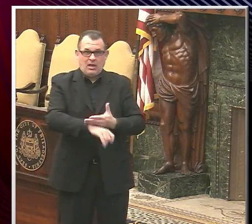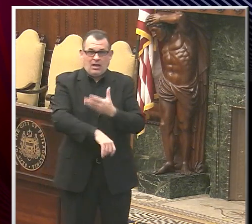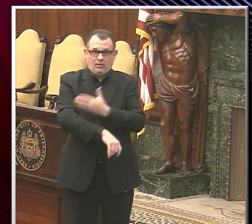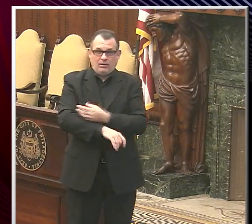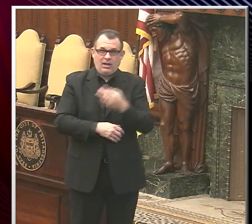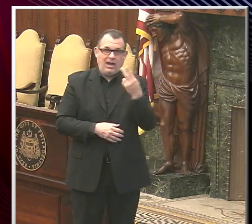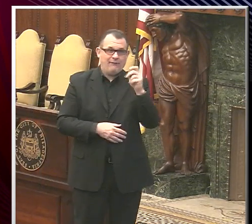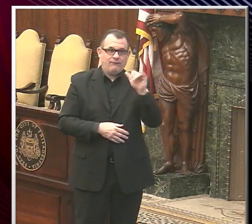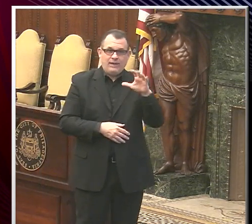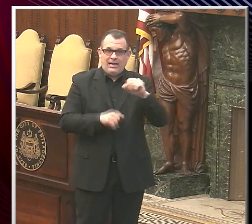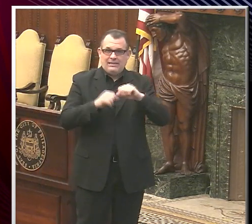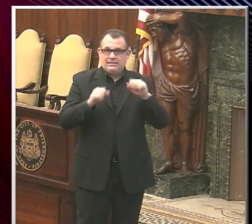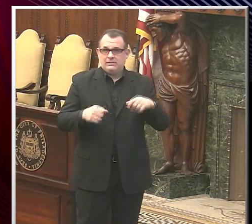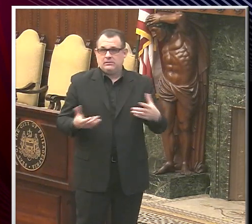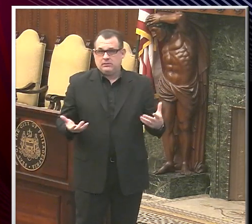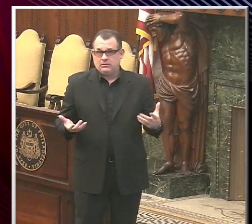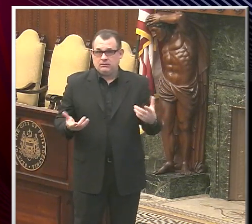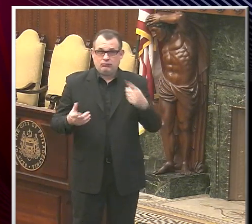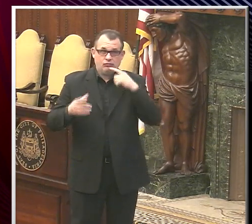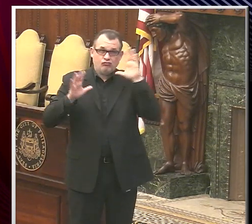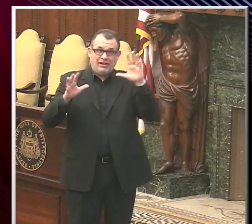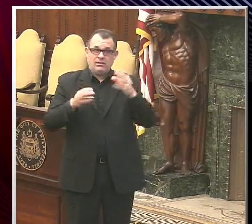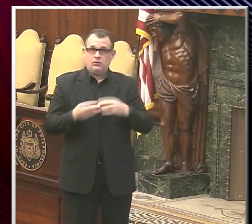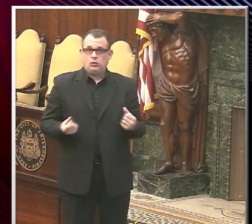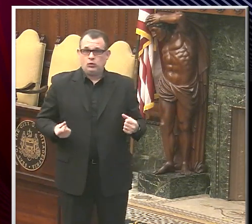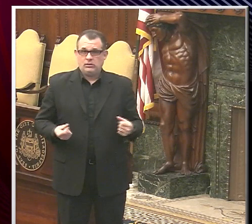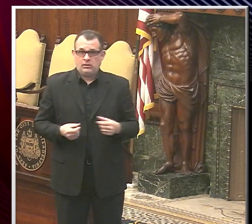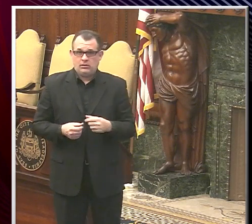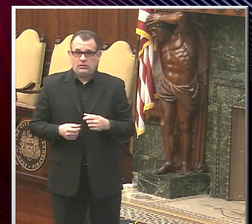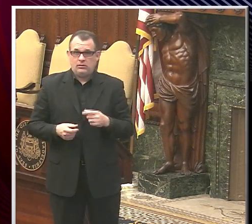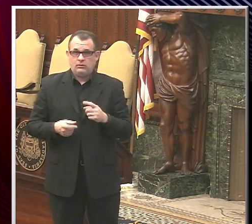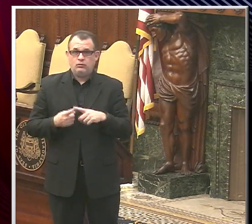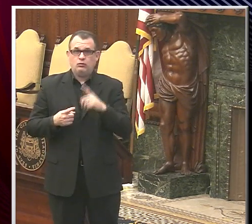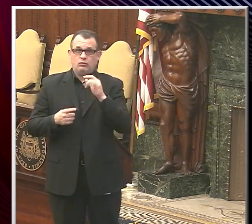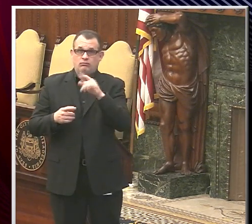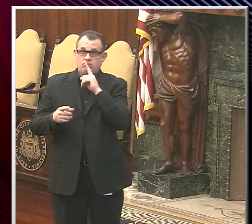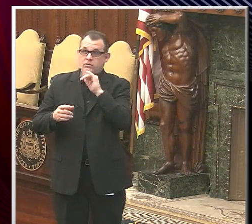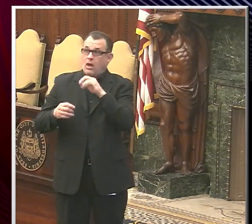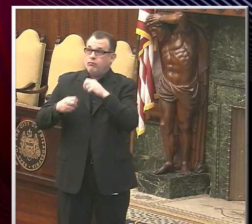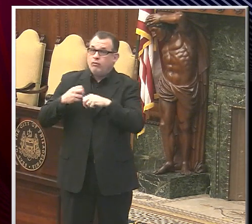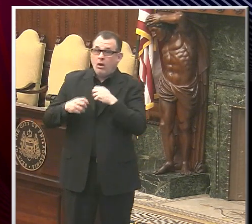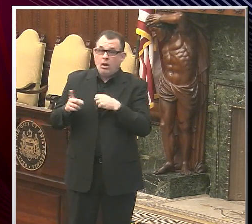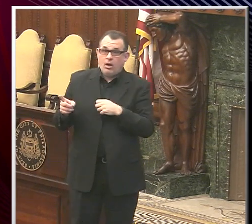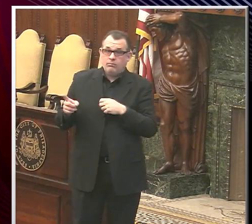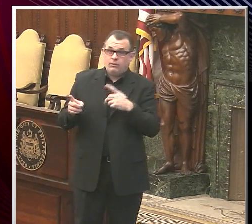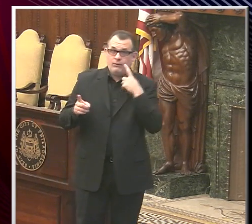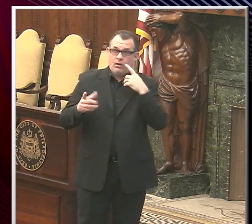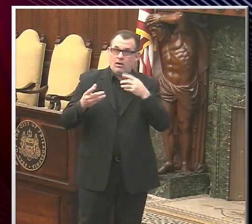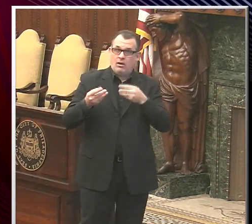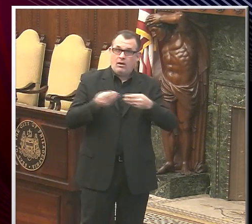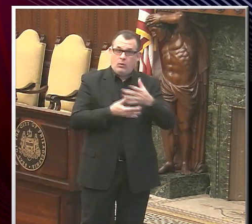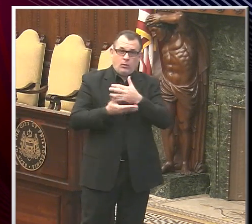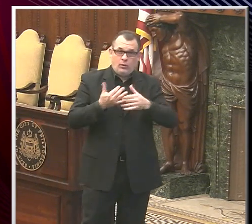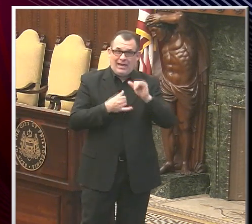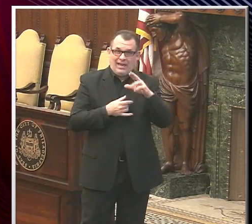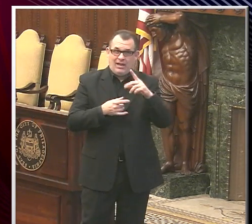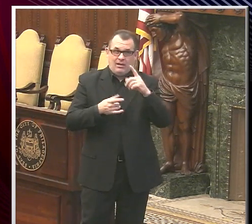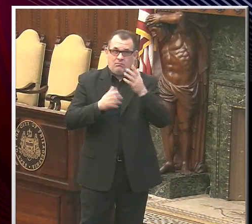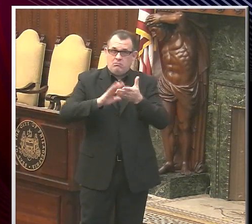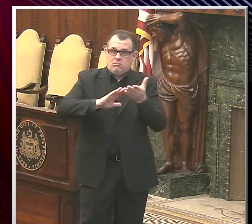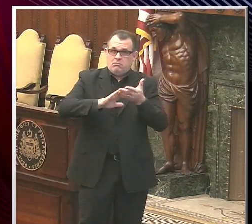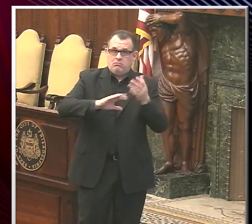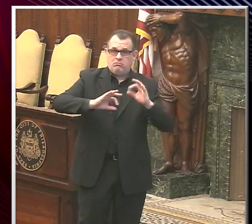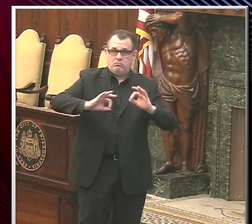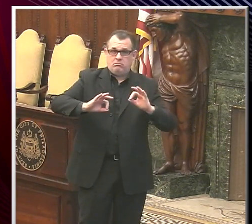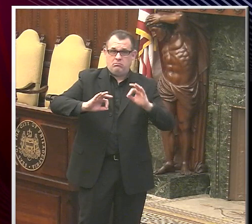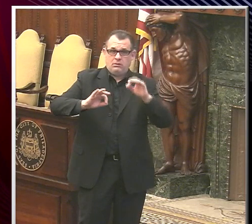And I think that that is a great solution to a real problem where we want to increase the ventilation and we need to move quickly. So I haven't seen the picture, but